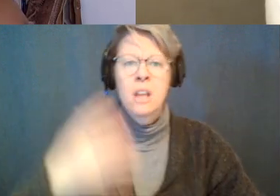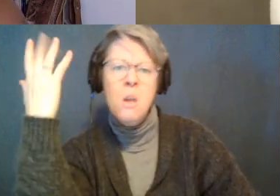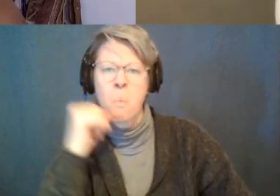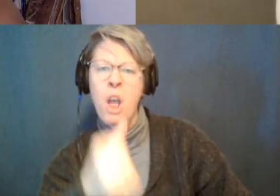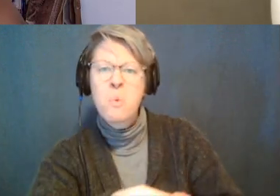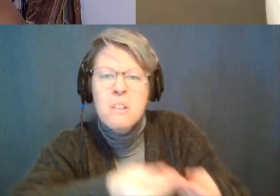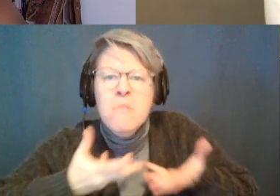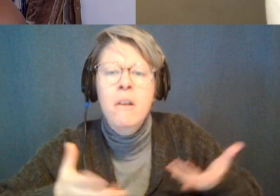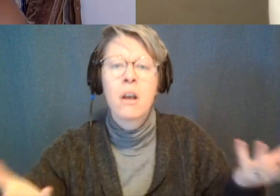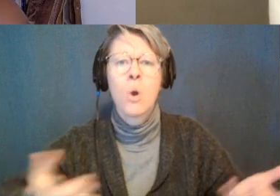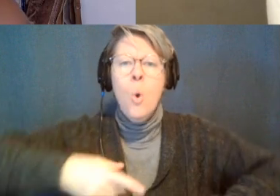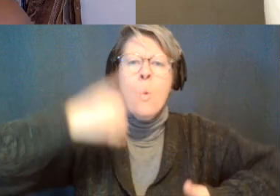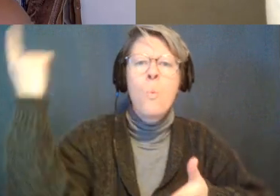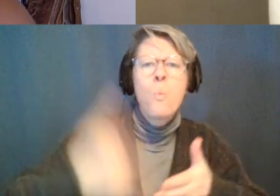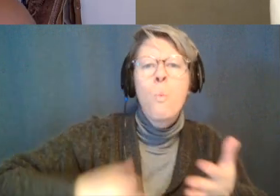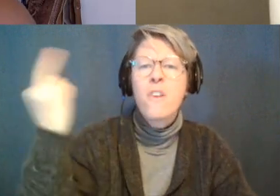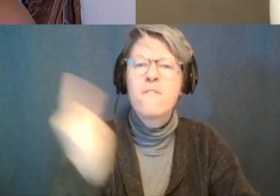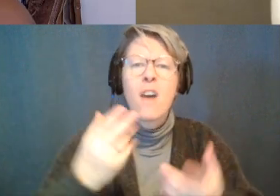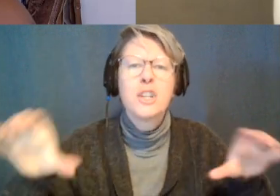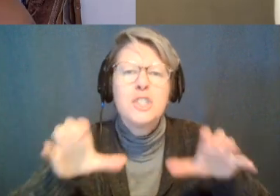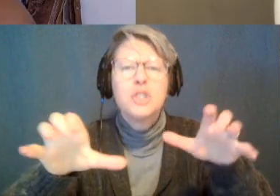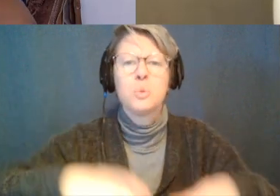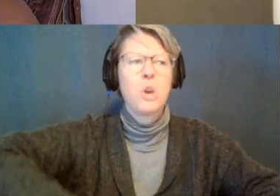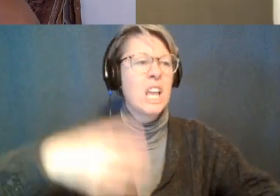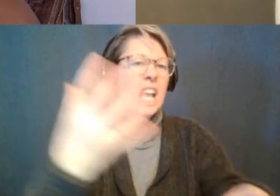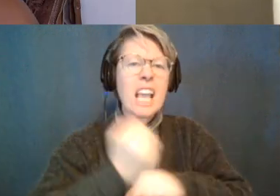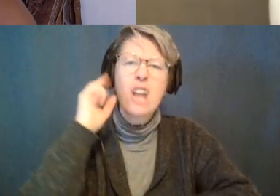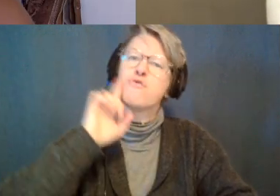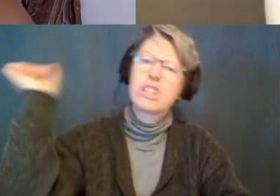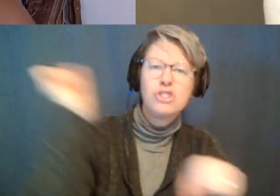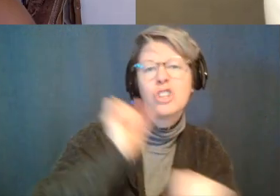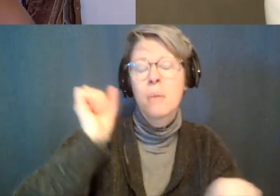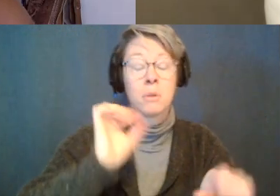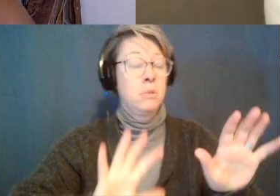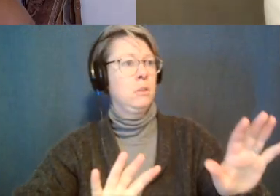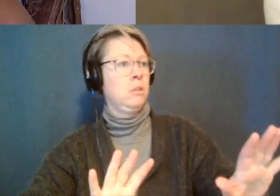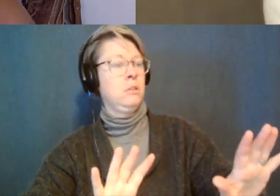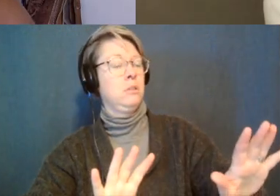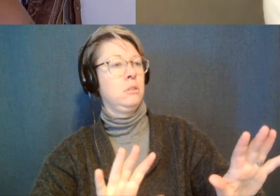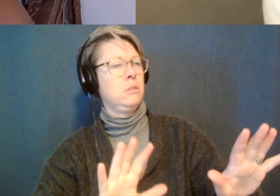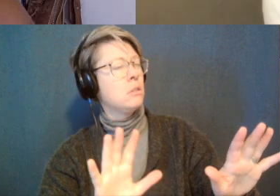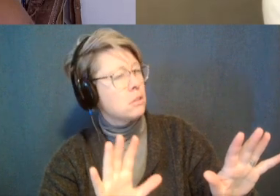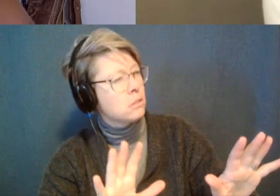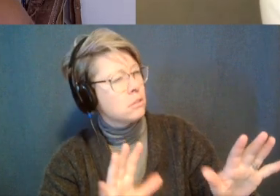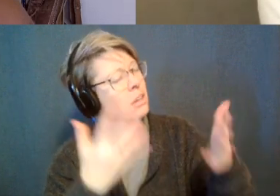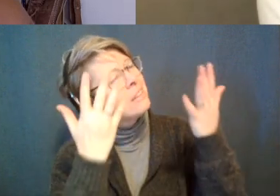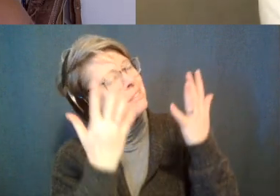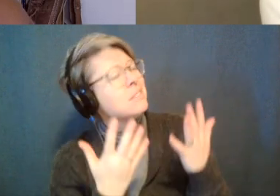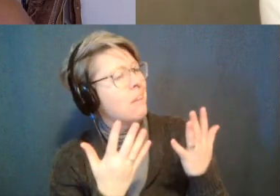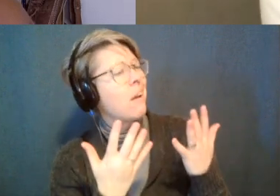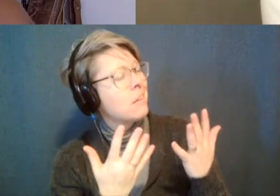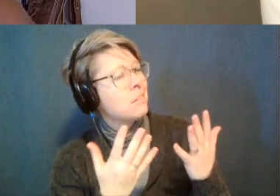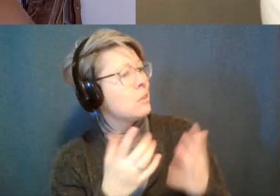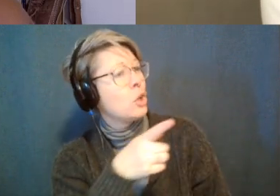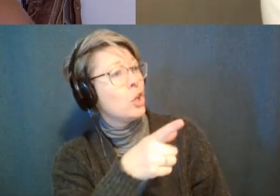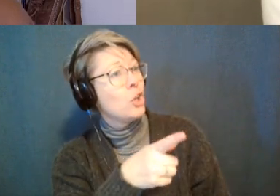what are you fucking doing go get a real job like and i'm just sitting and looking at these people being like how sad that you like aren't getting